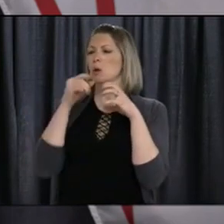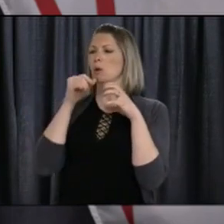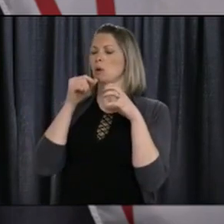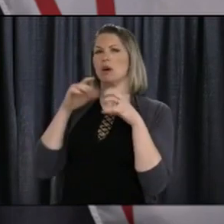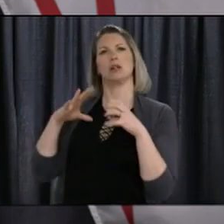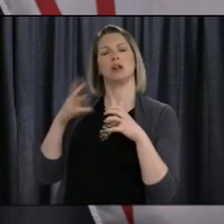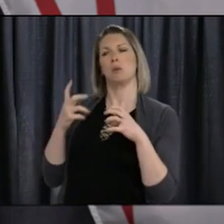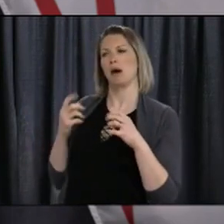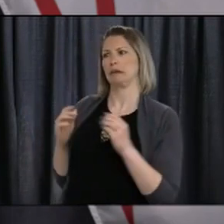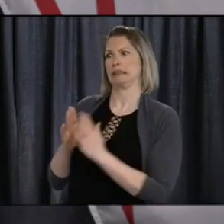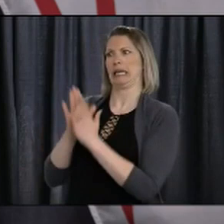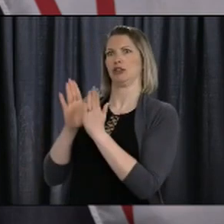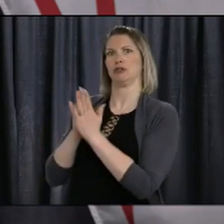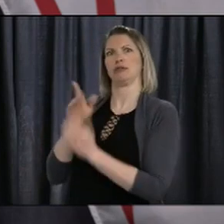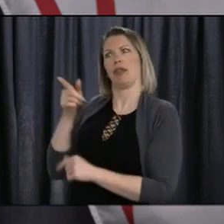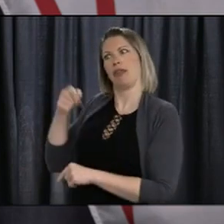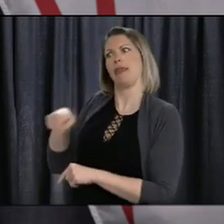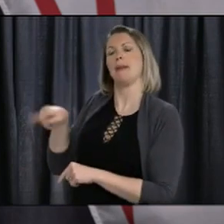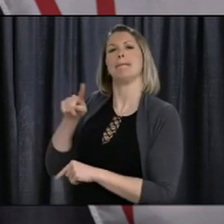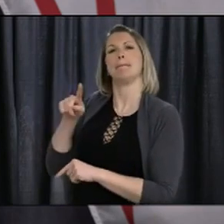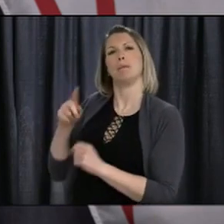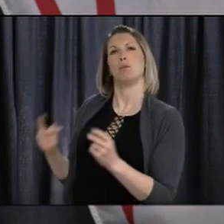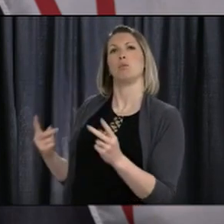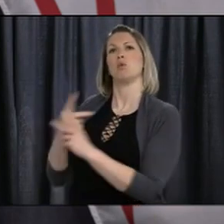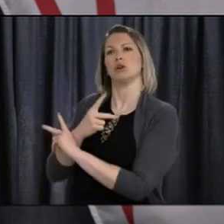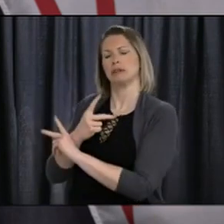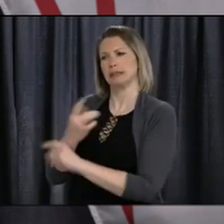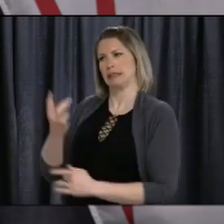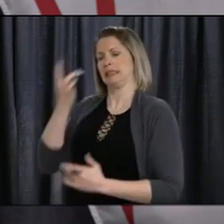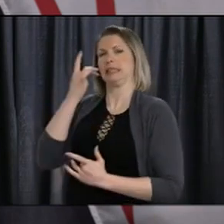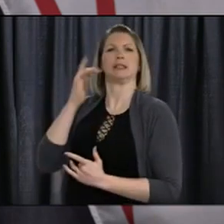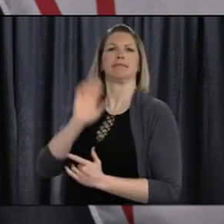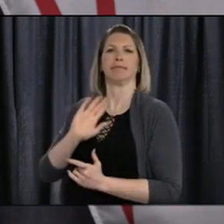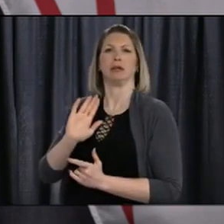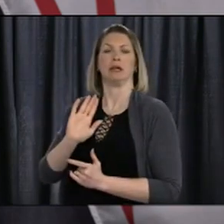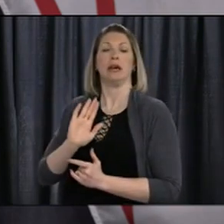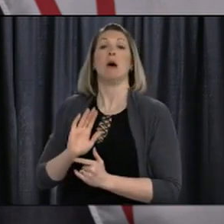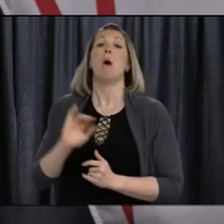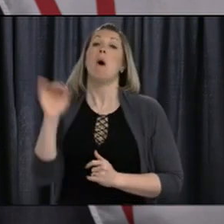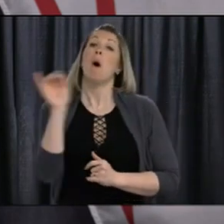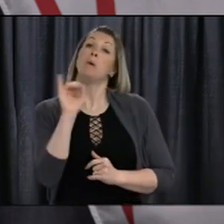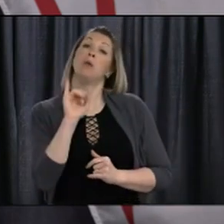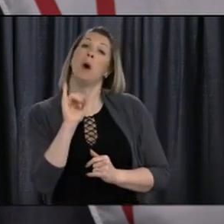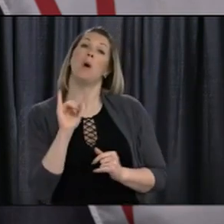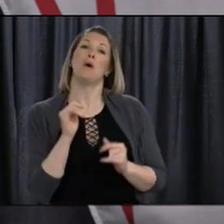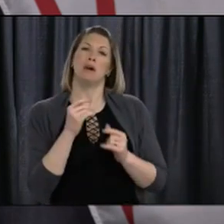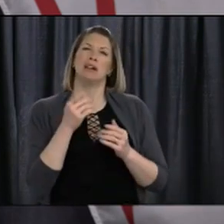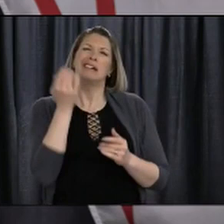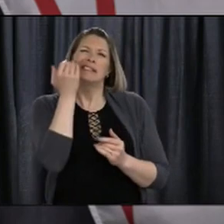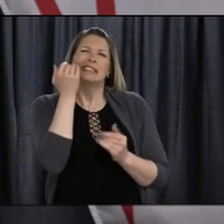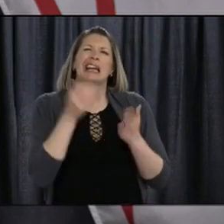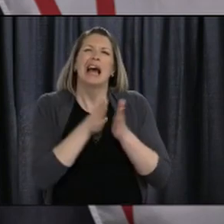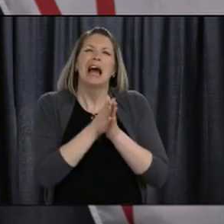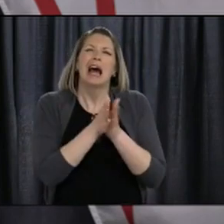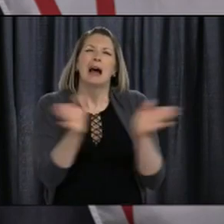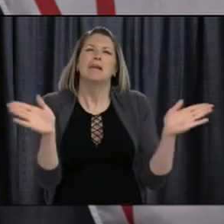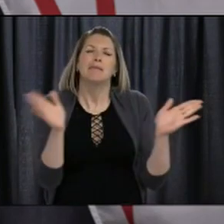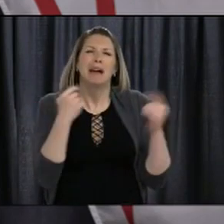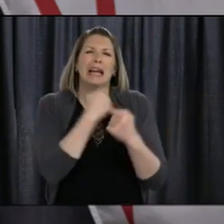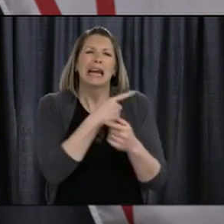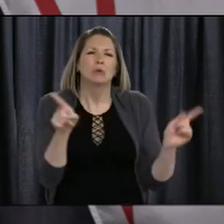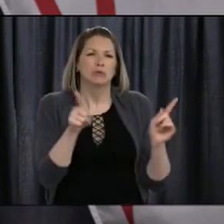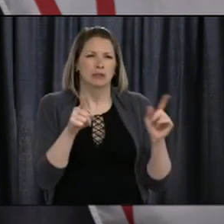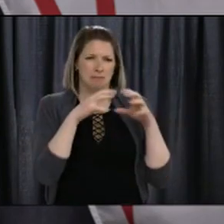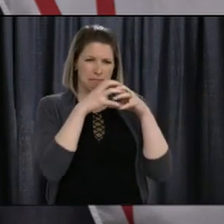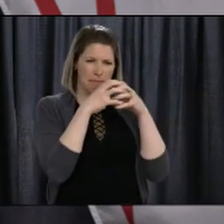Allowing you to expand your bubble to include one other household is not meant to cause hardship or strain, but to alleviate the isolation we have